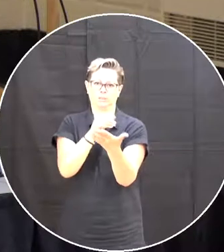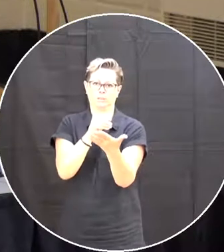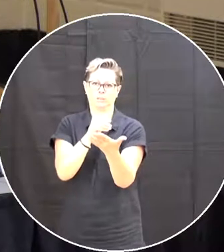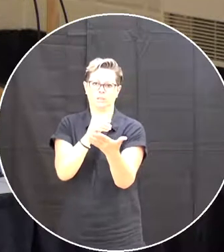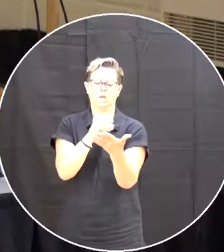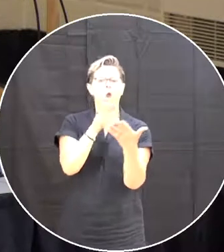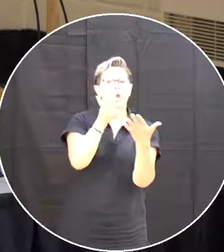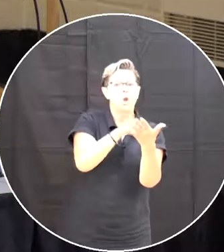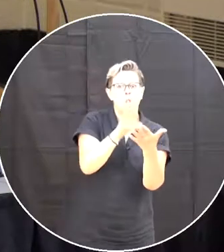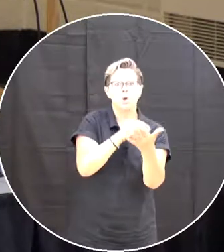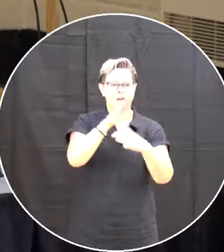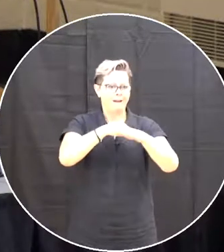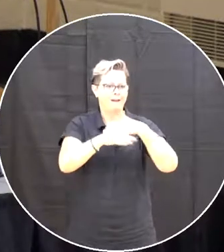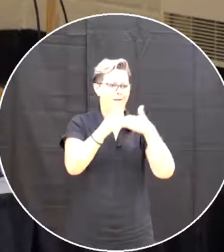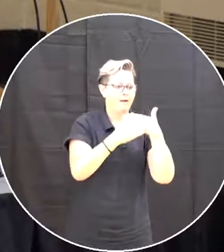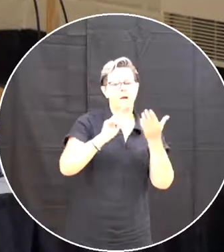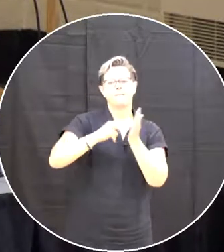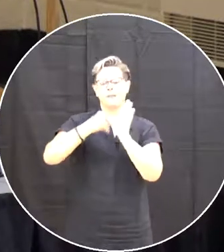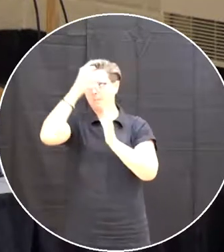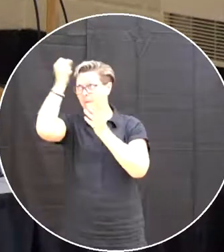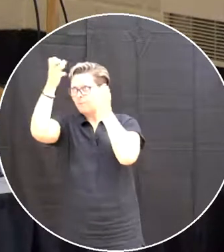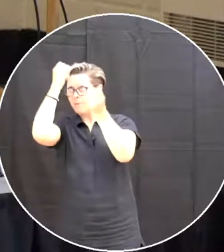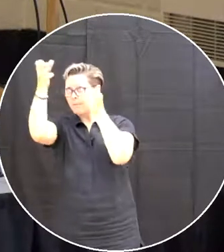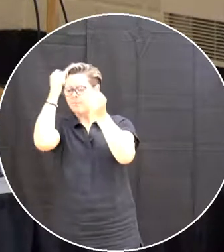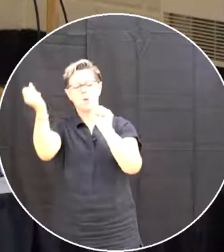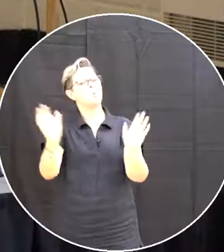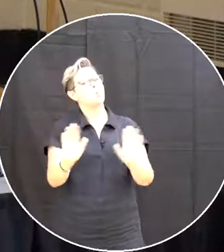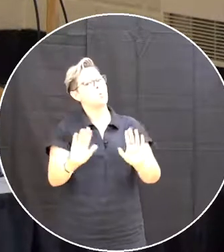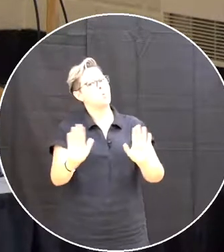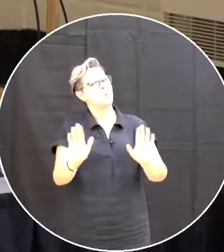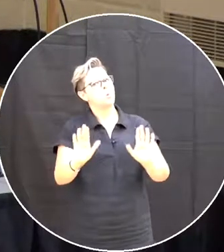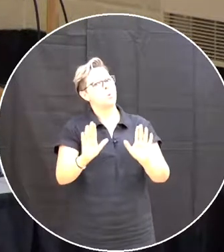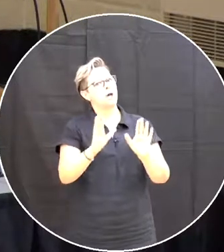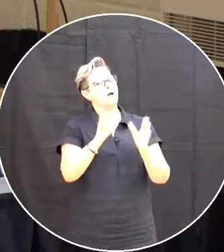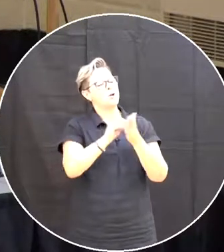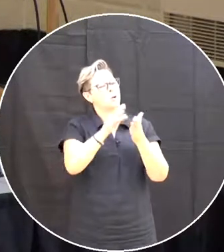memorizing And this is a revolution In education And it's going to create